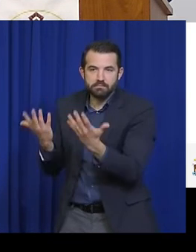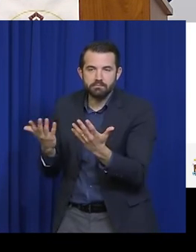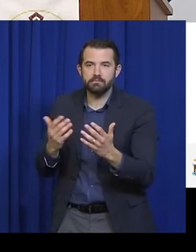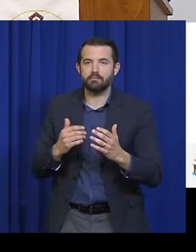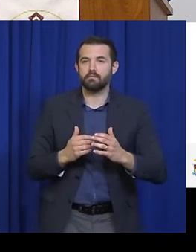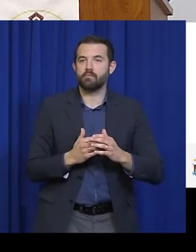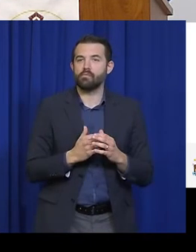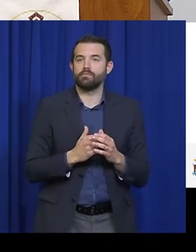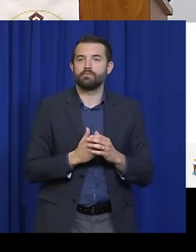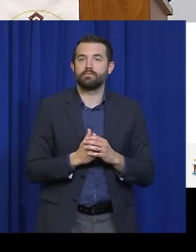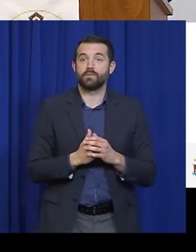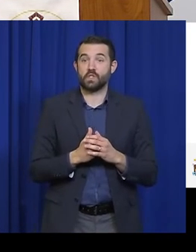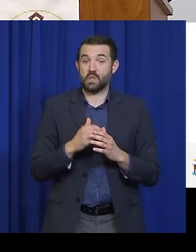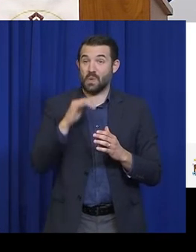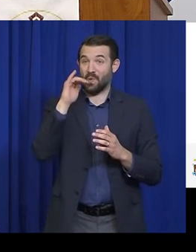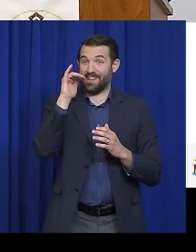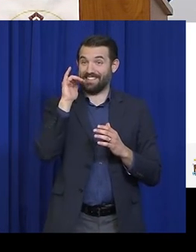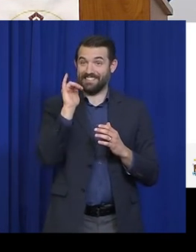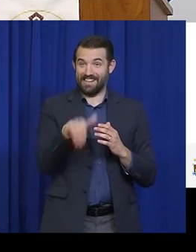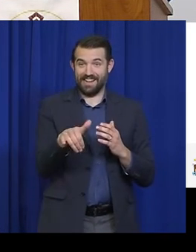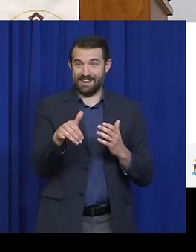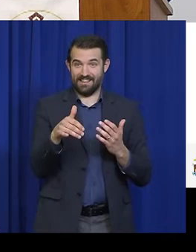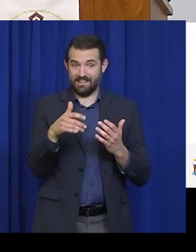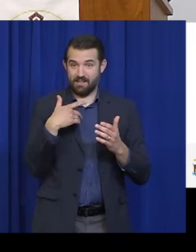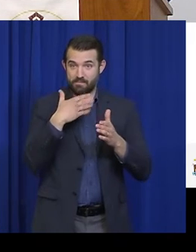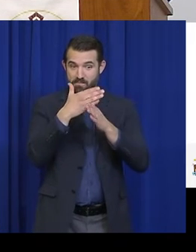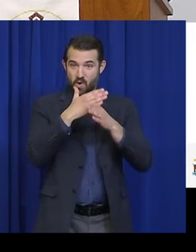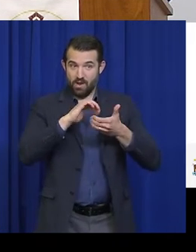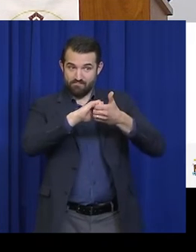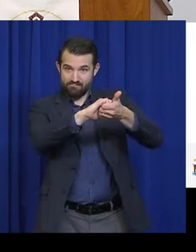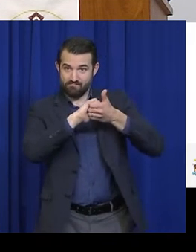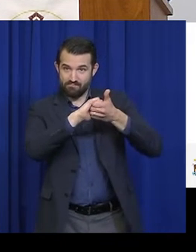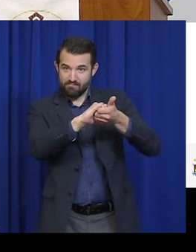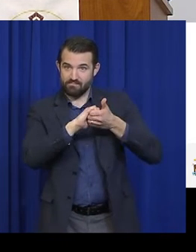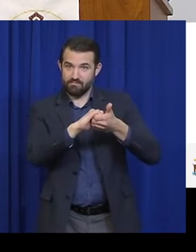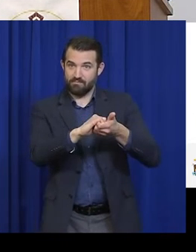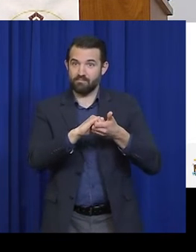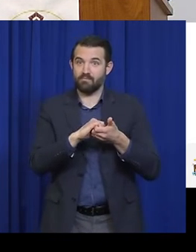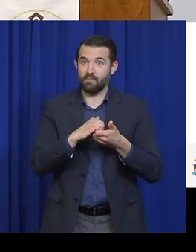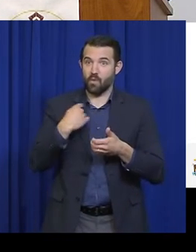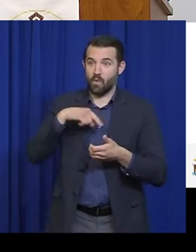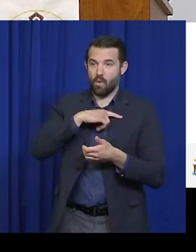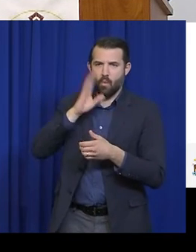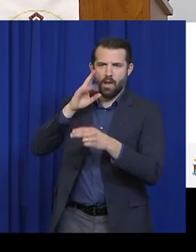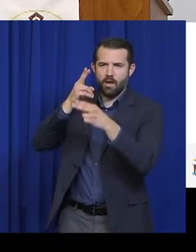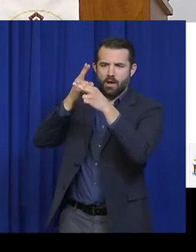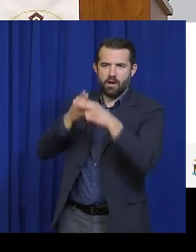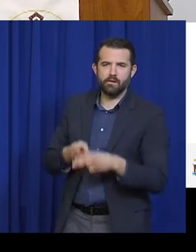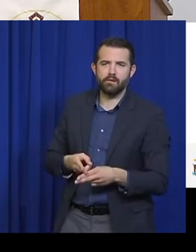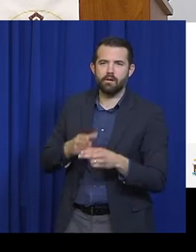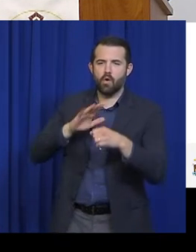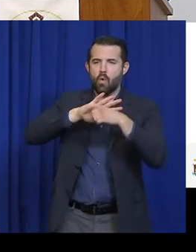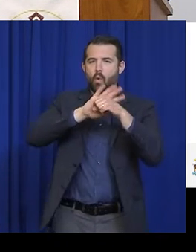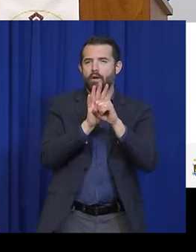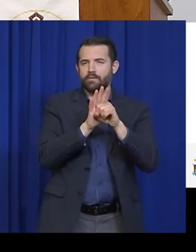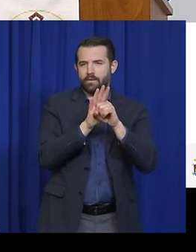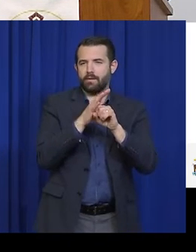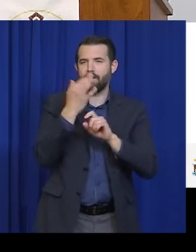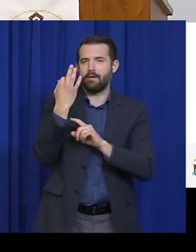private sector will result in what will be known as COVID-19 prevention checklists.